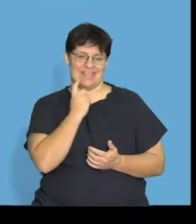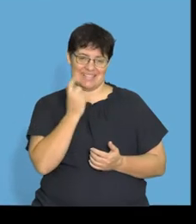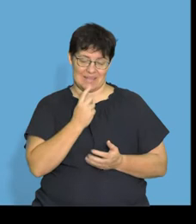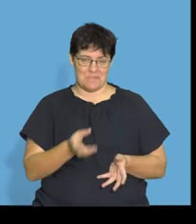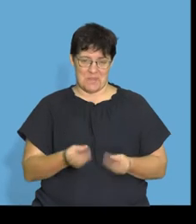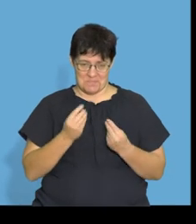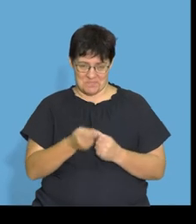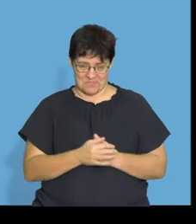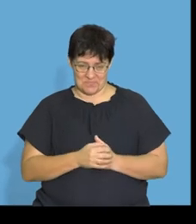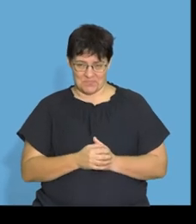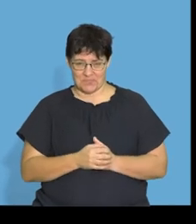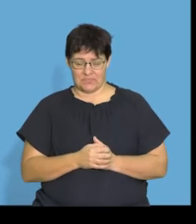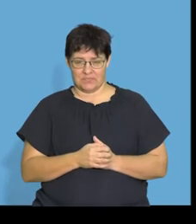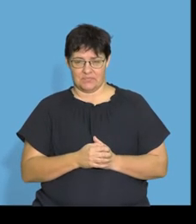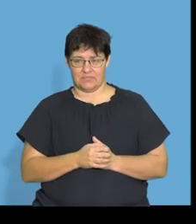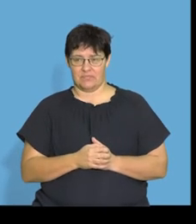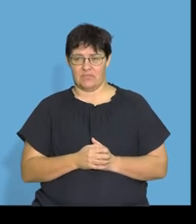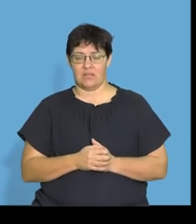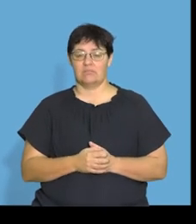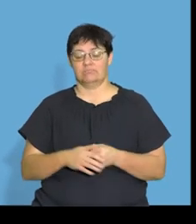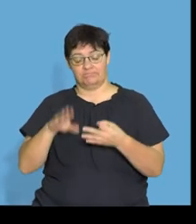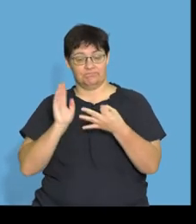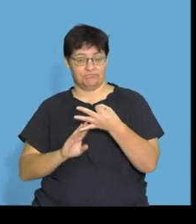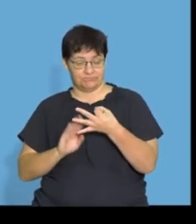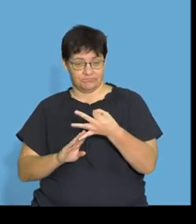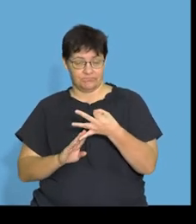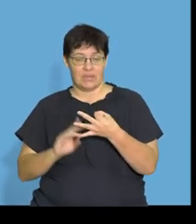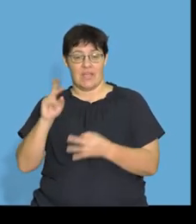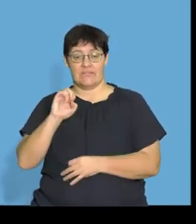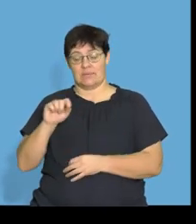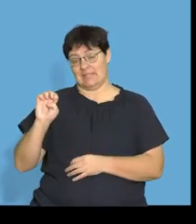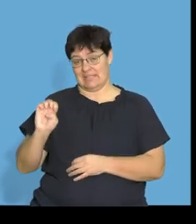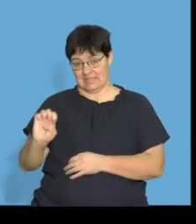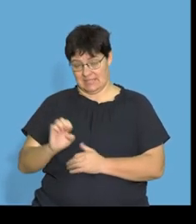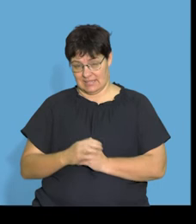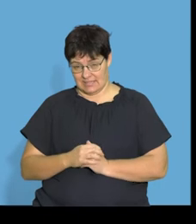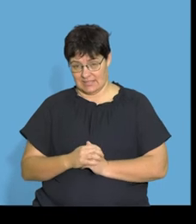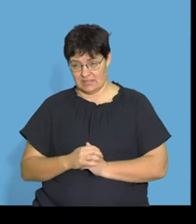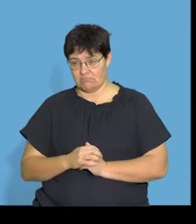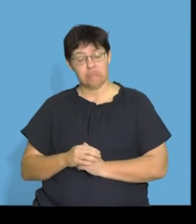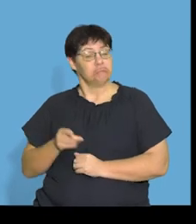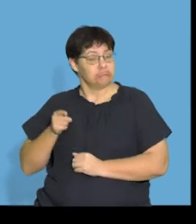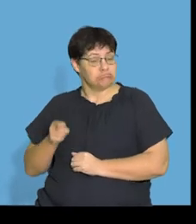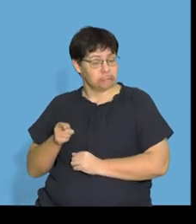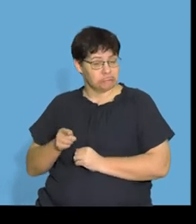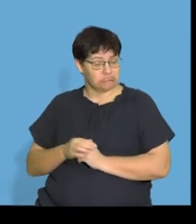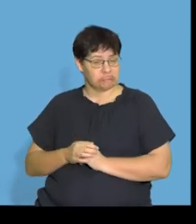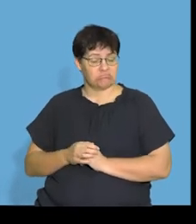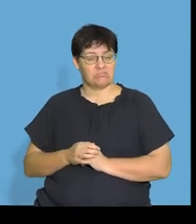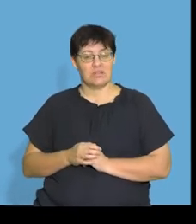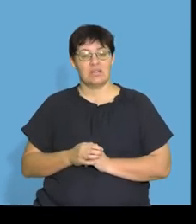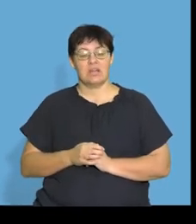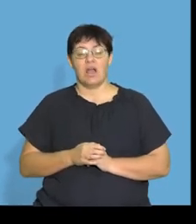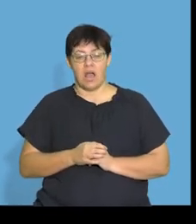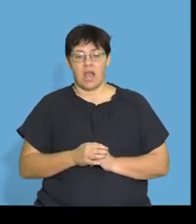easier way that we can look at it. The next one is vitamin E, right? Now, vitamin E,